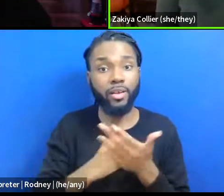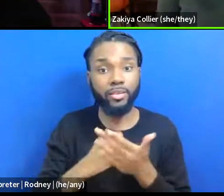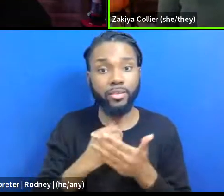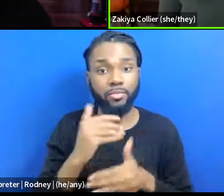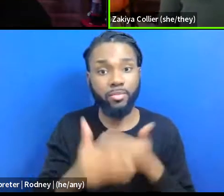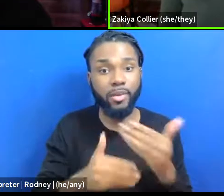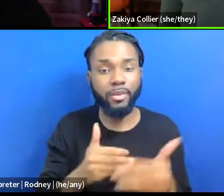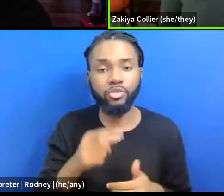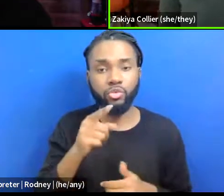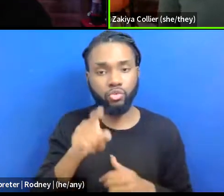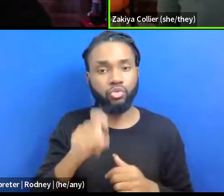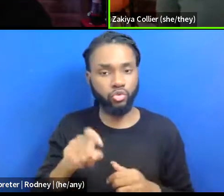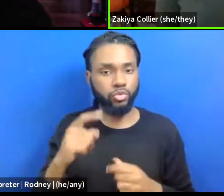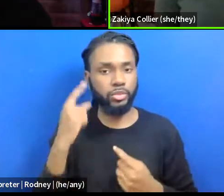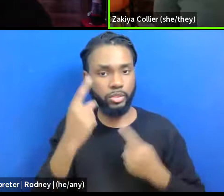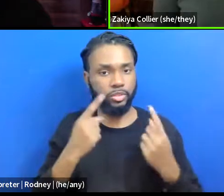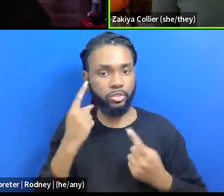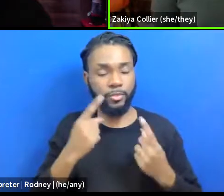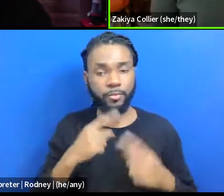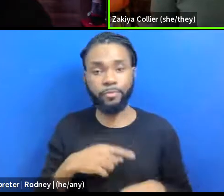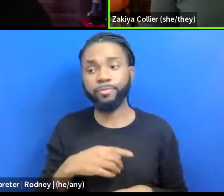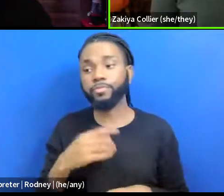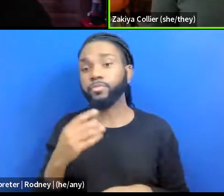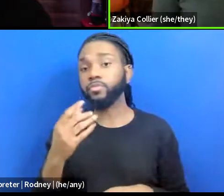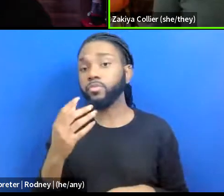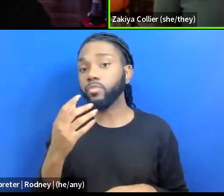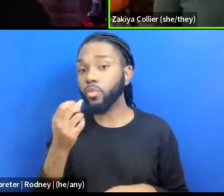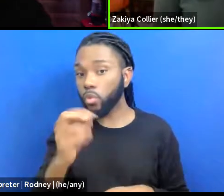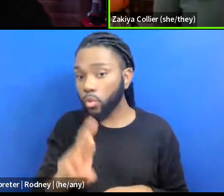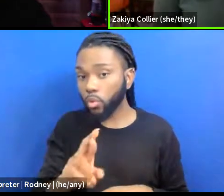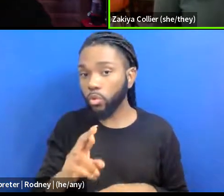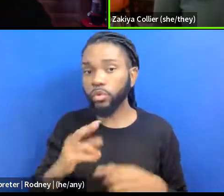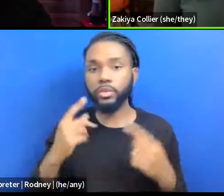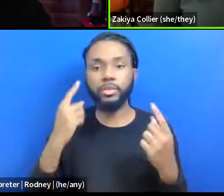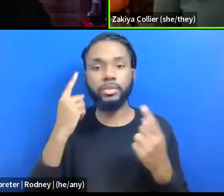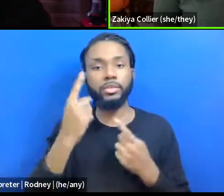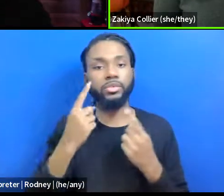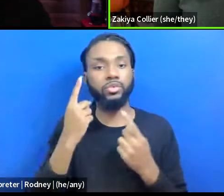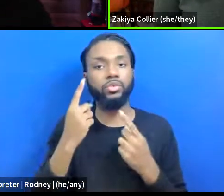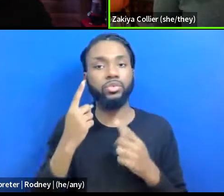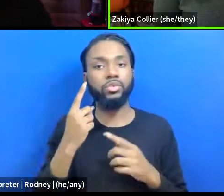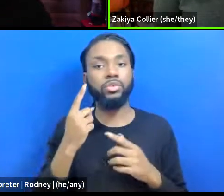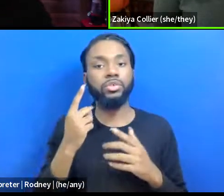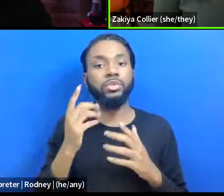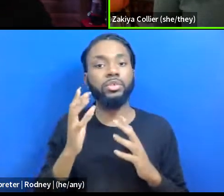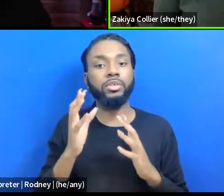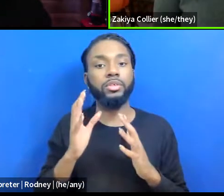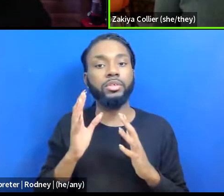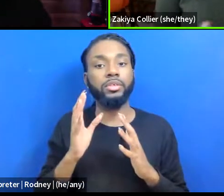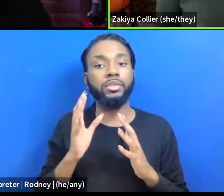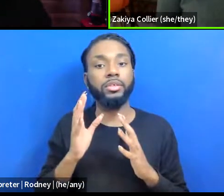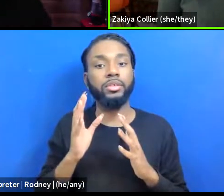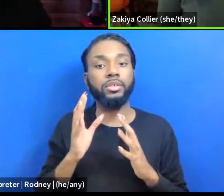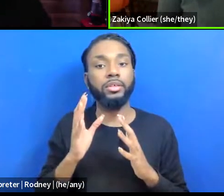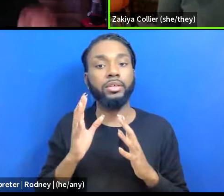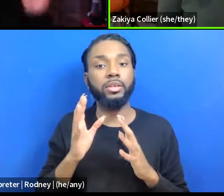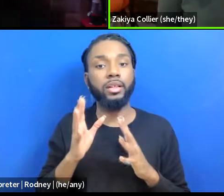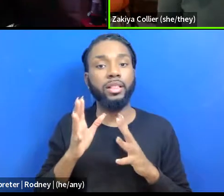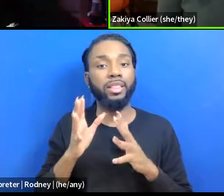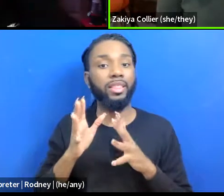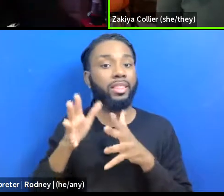consider, or, um, consider leaving the documentation of, of Black